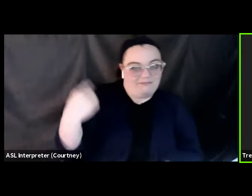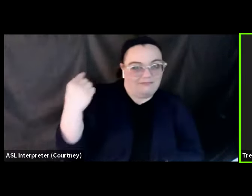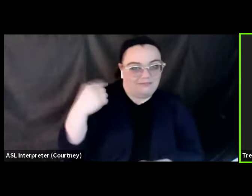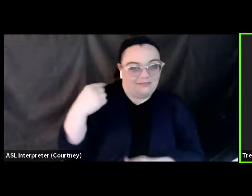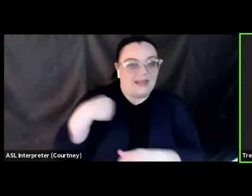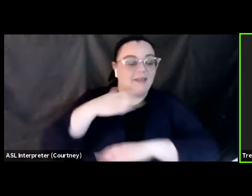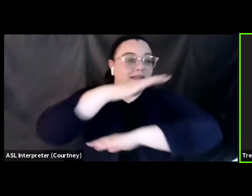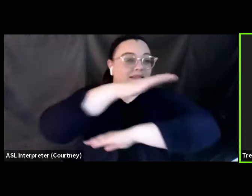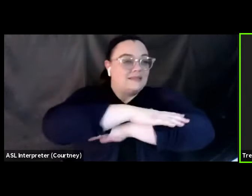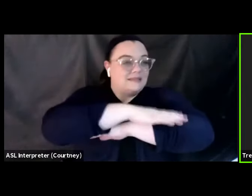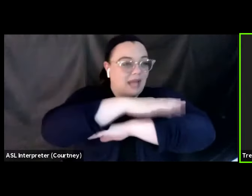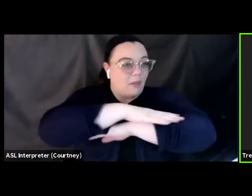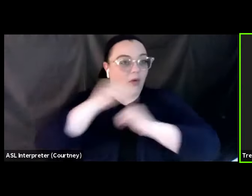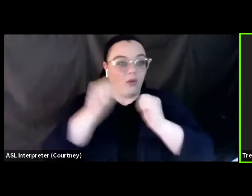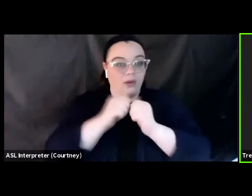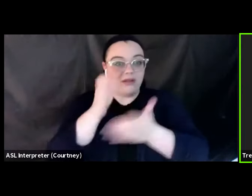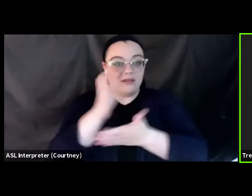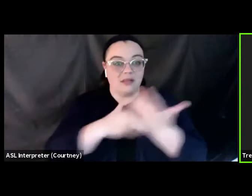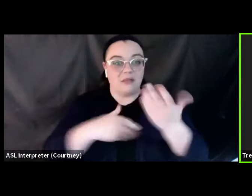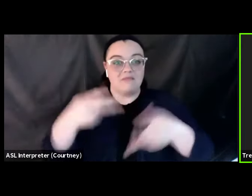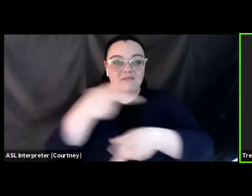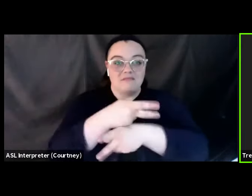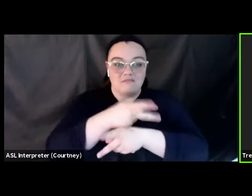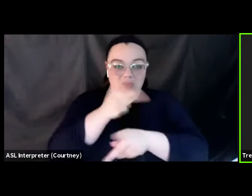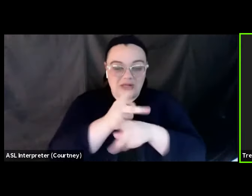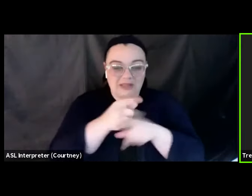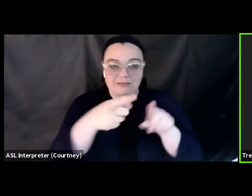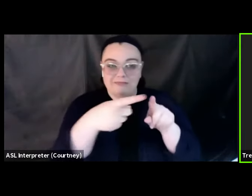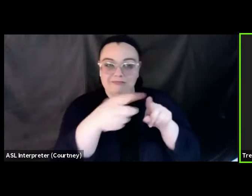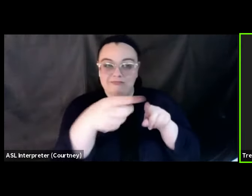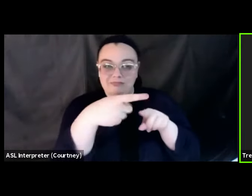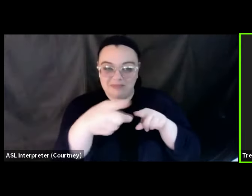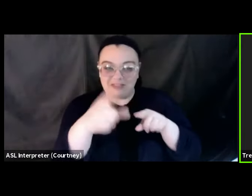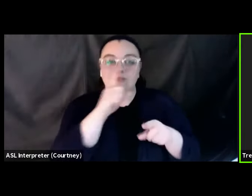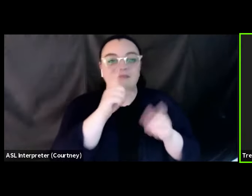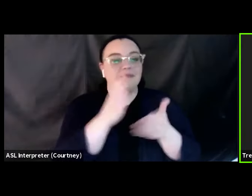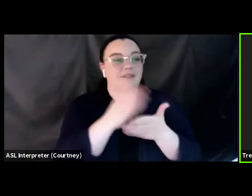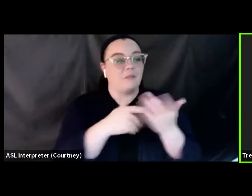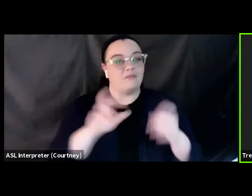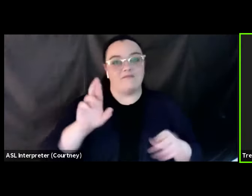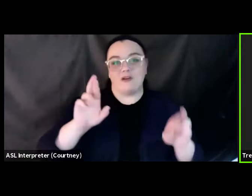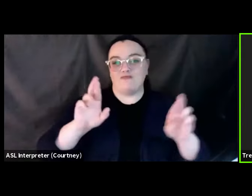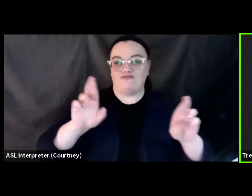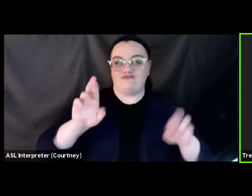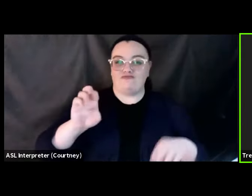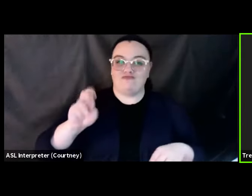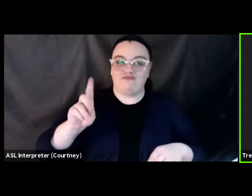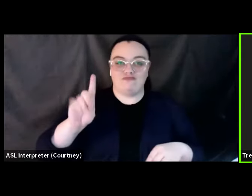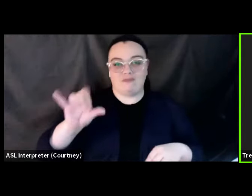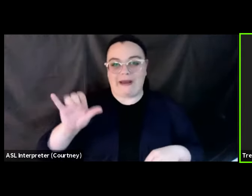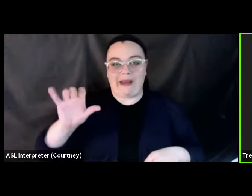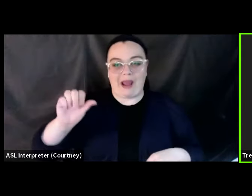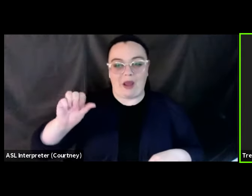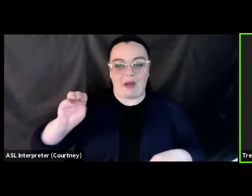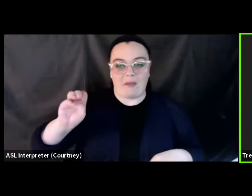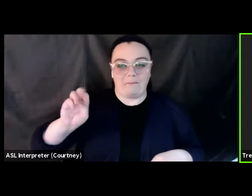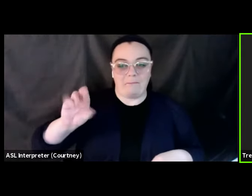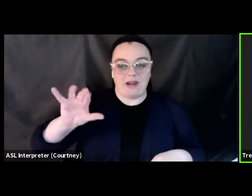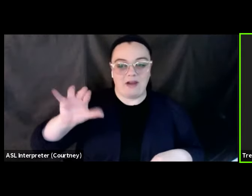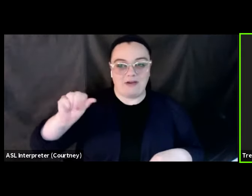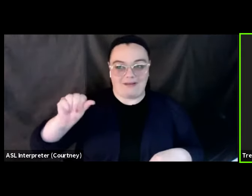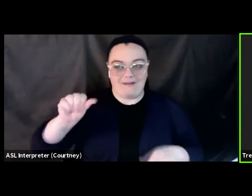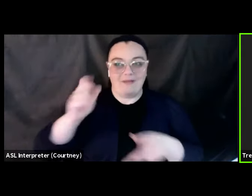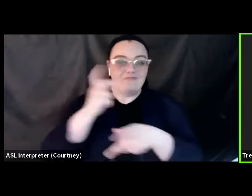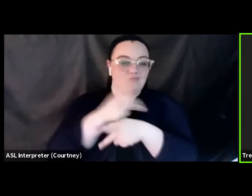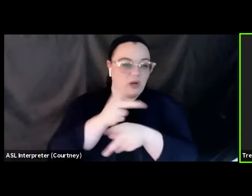products here. So I can show you guys that here with some of the Ready America products, our backpacks and some